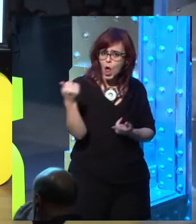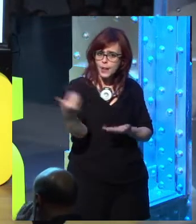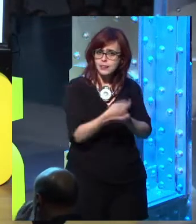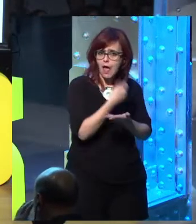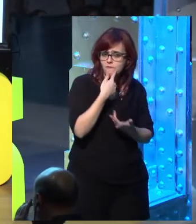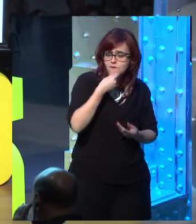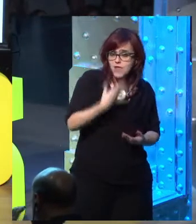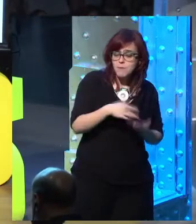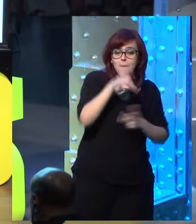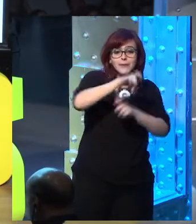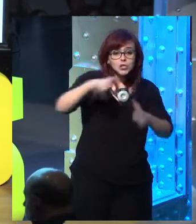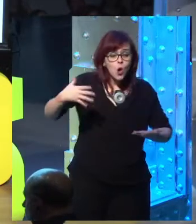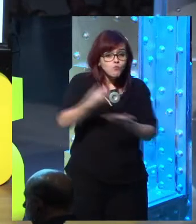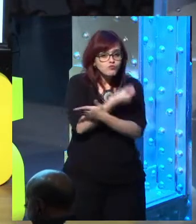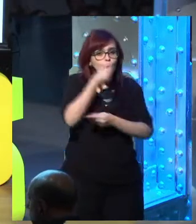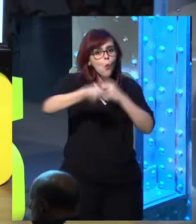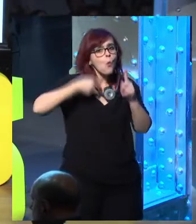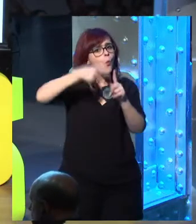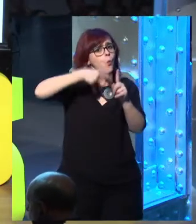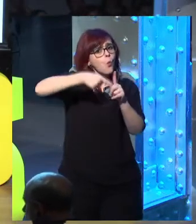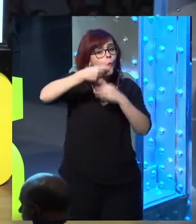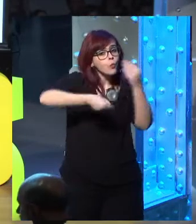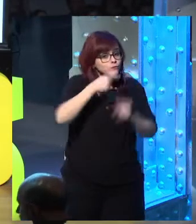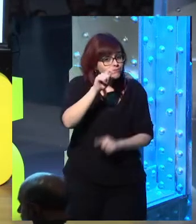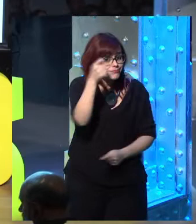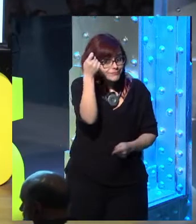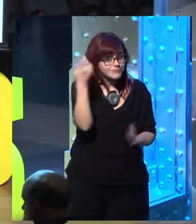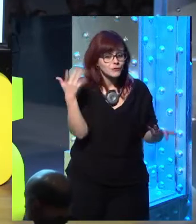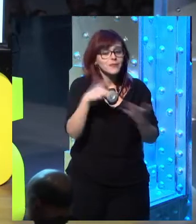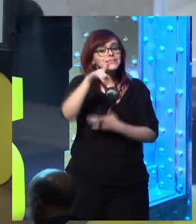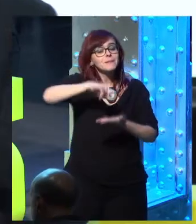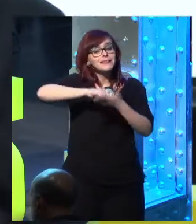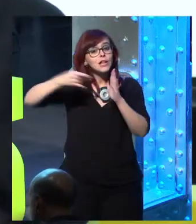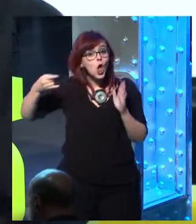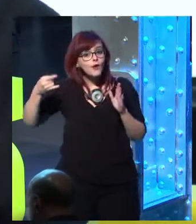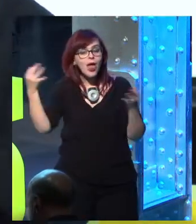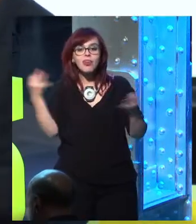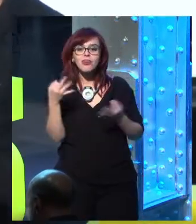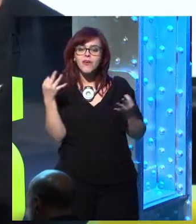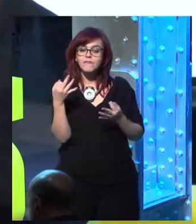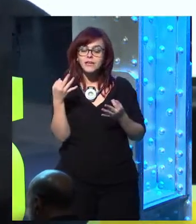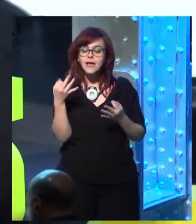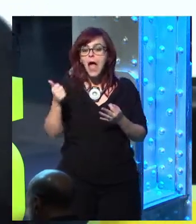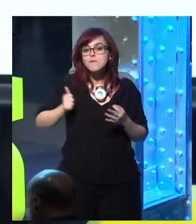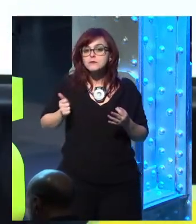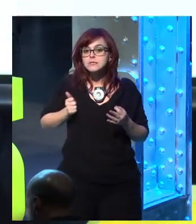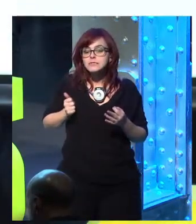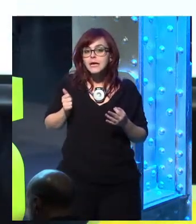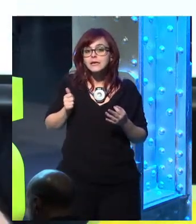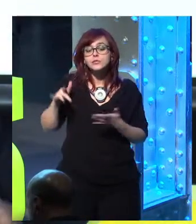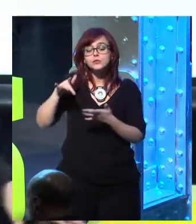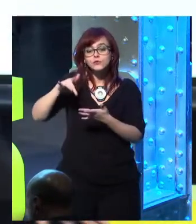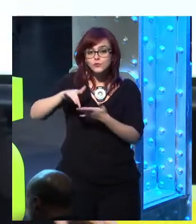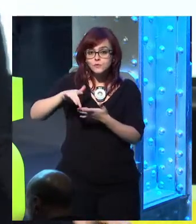And then finally, technology should make use of the near and the far. How many of you, if you turn your phone to airplane mode, can actually use